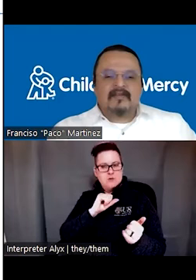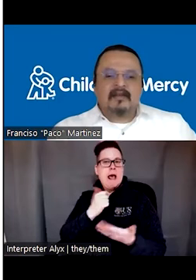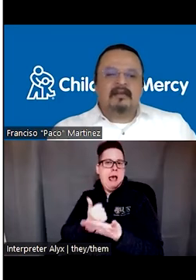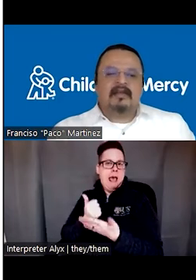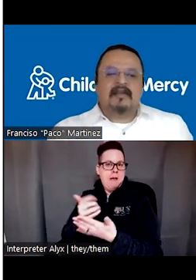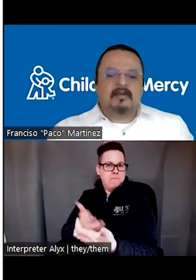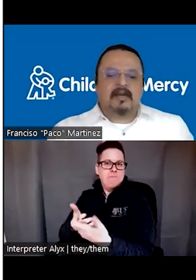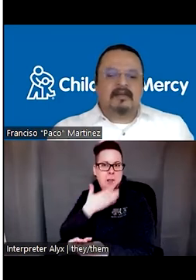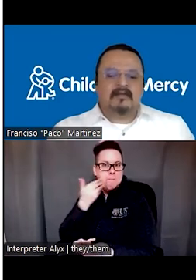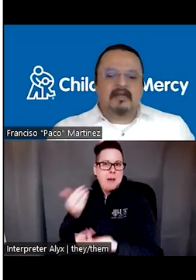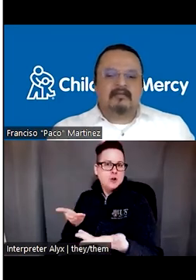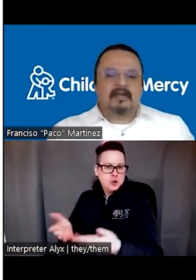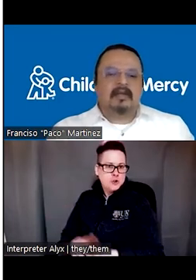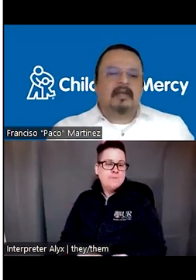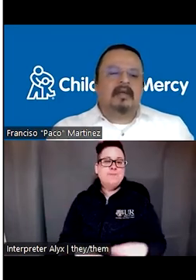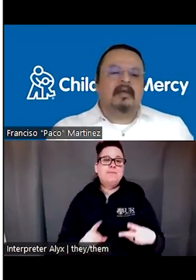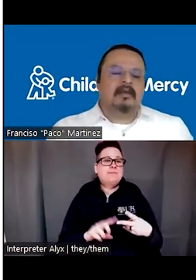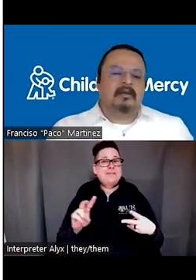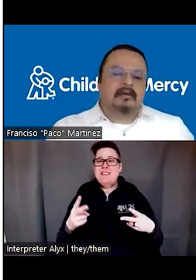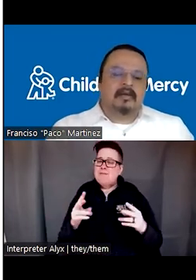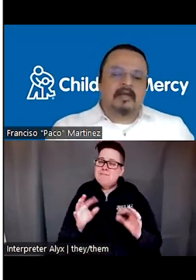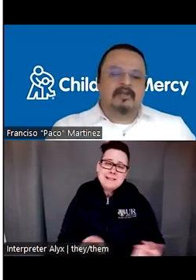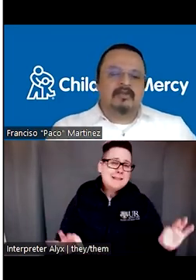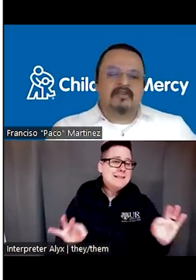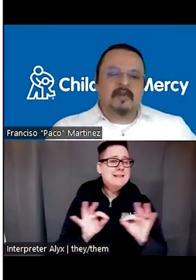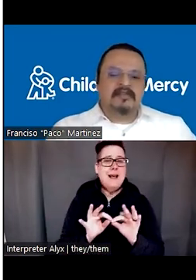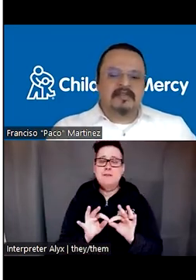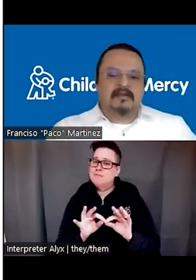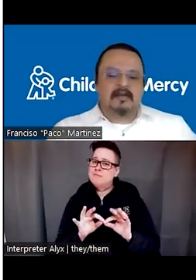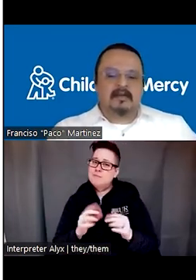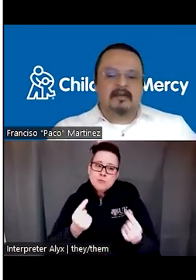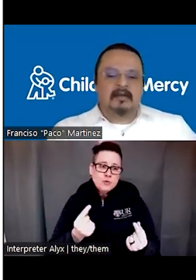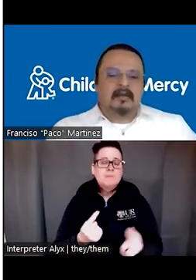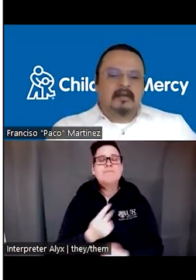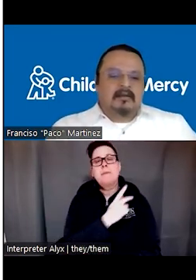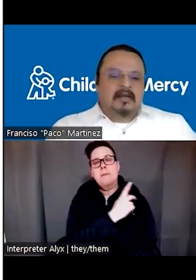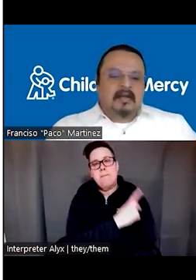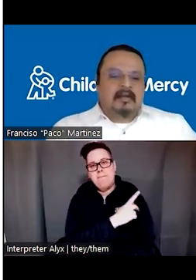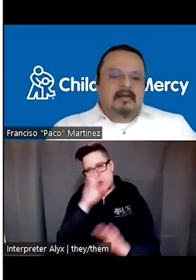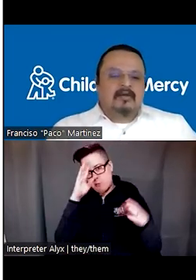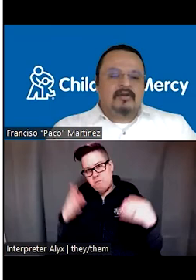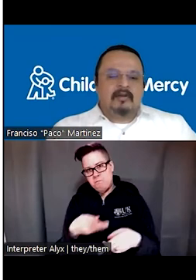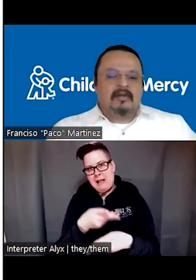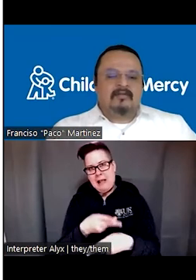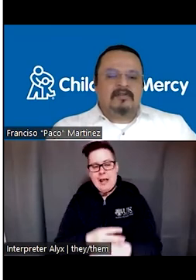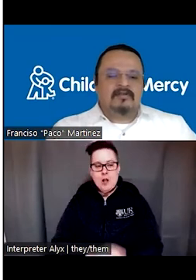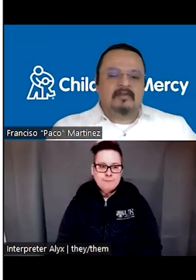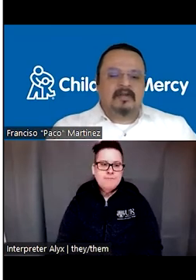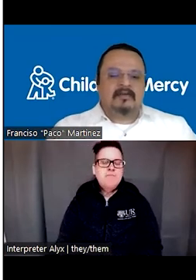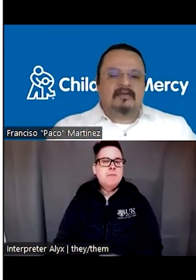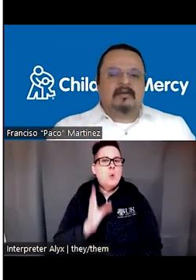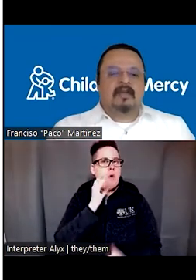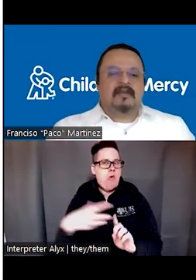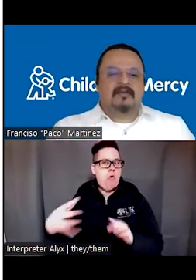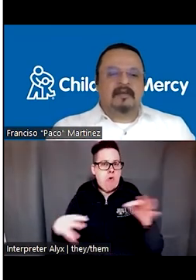The second essential practice that we, uh, that we use is patient centered care. Okay. And here I'm going to give you a definition from